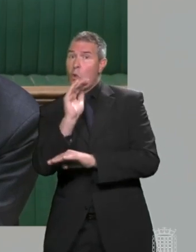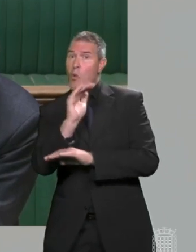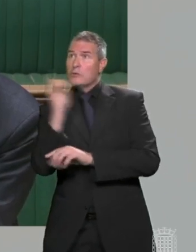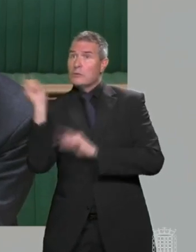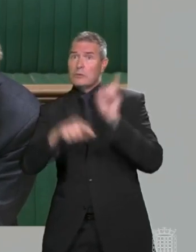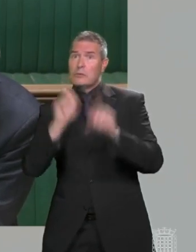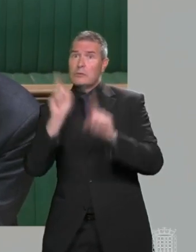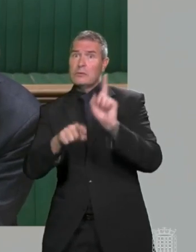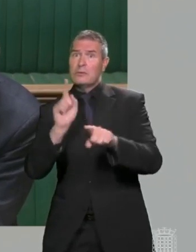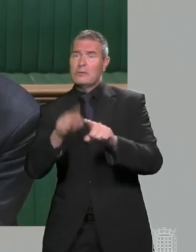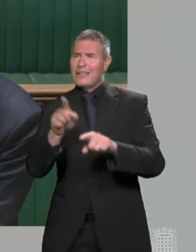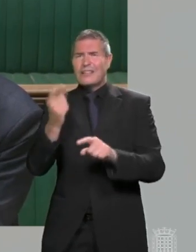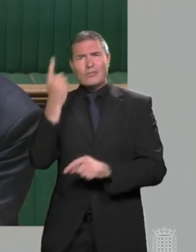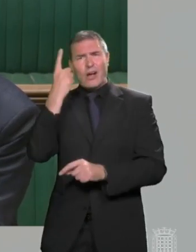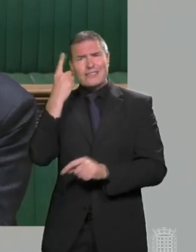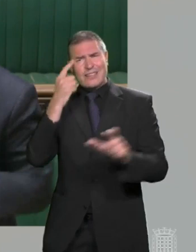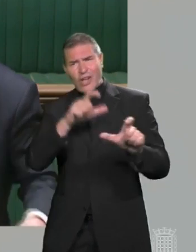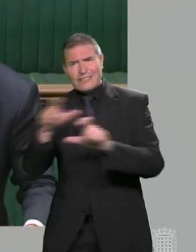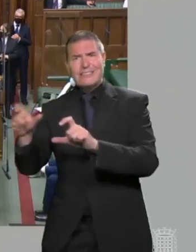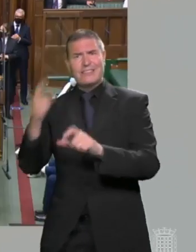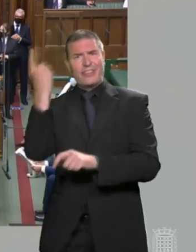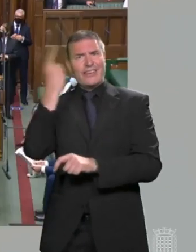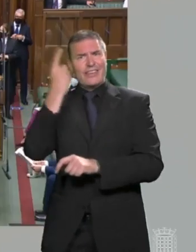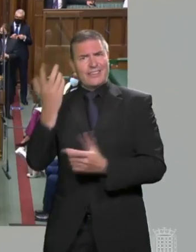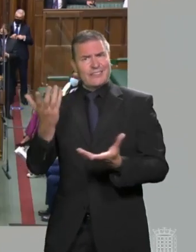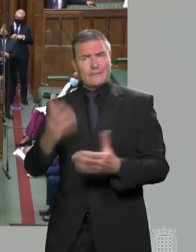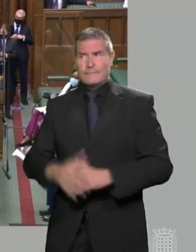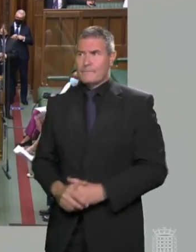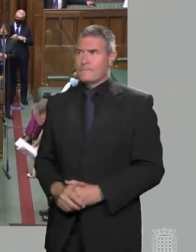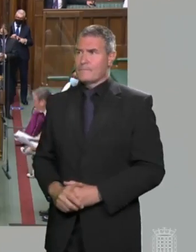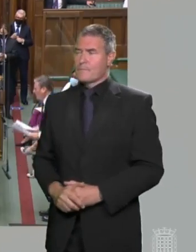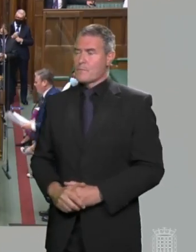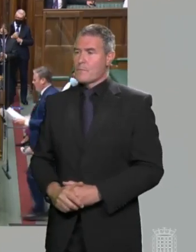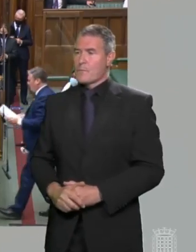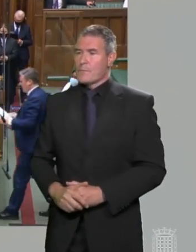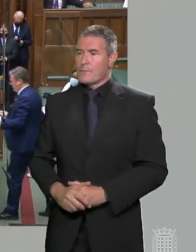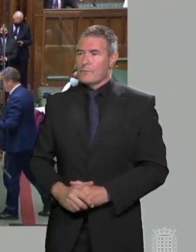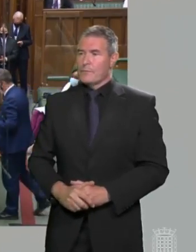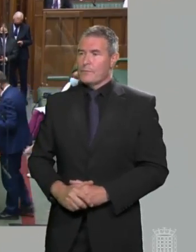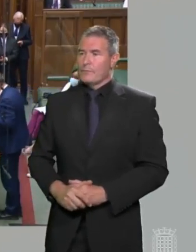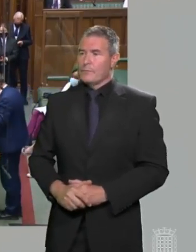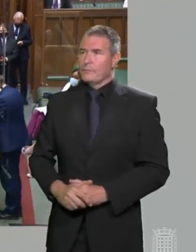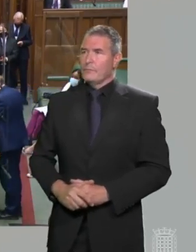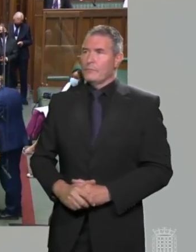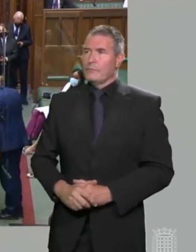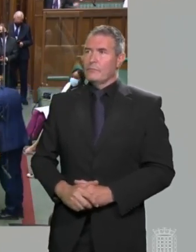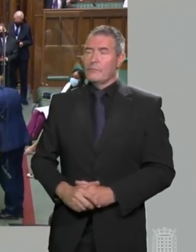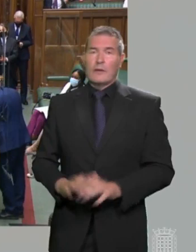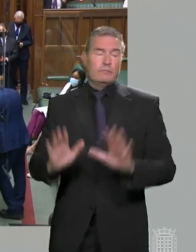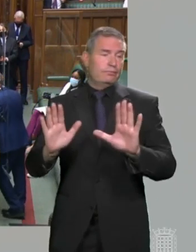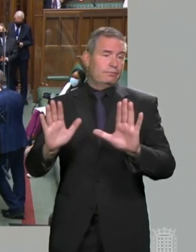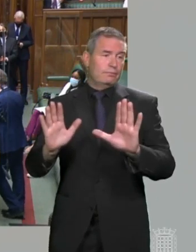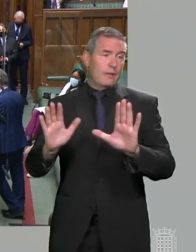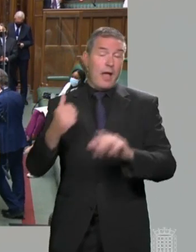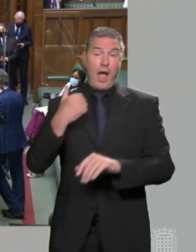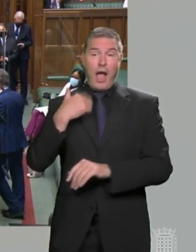Speaker. He's got to adopt a consistent position. Kirsten Amar. Mr Speaker, what I've learnt, the worse